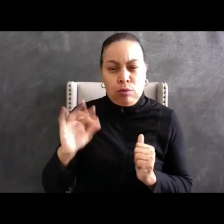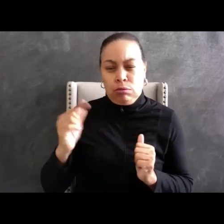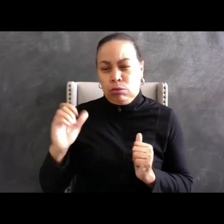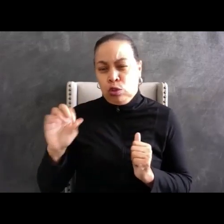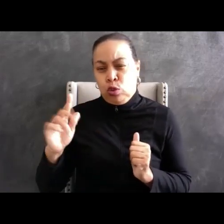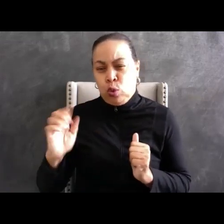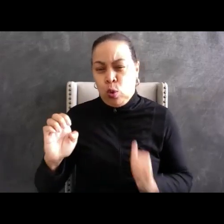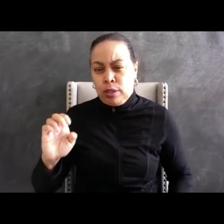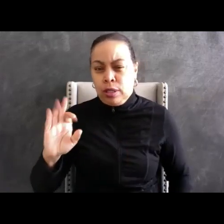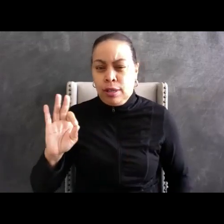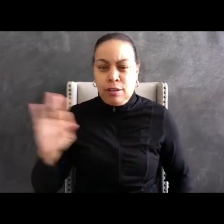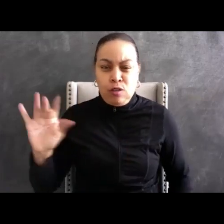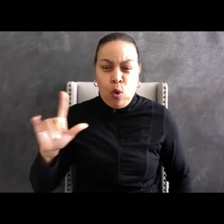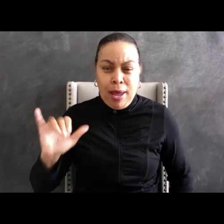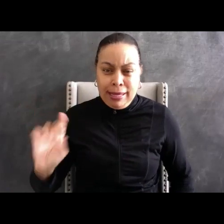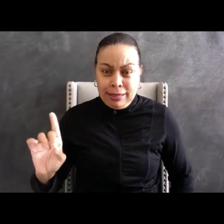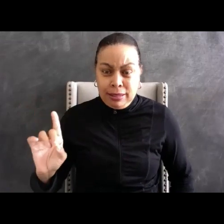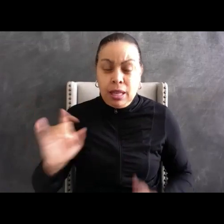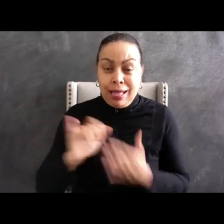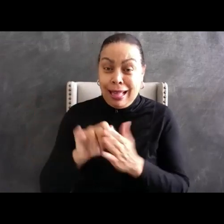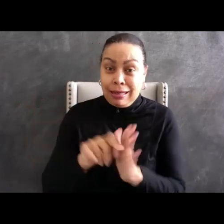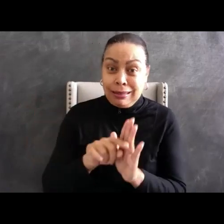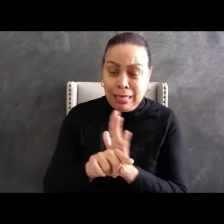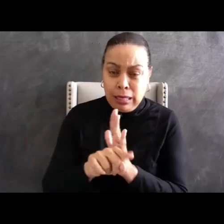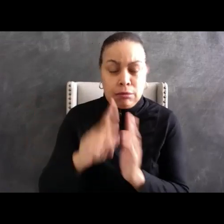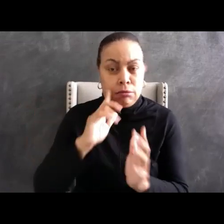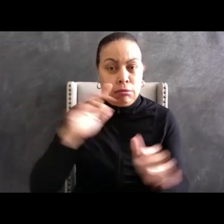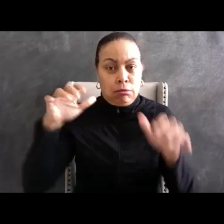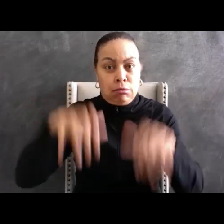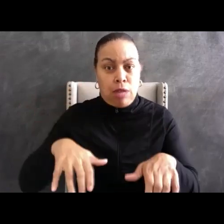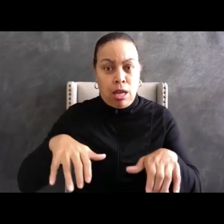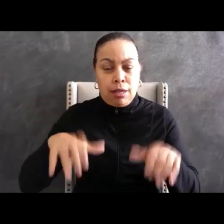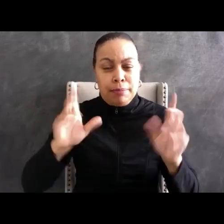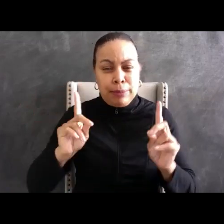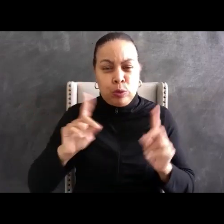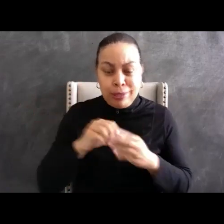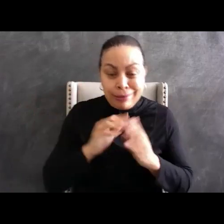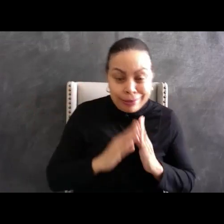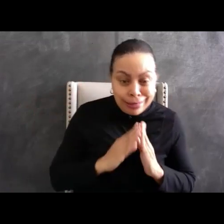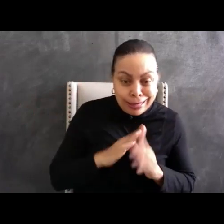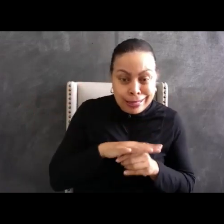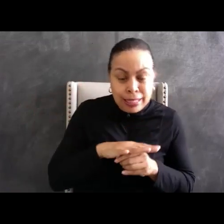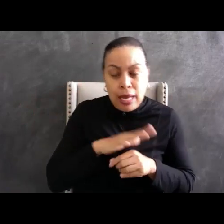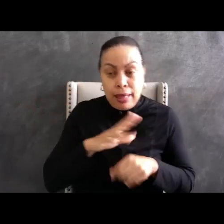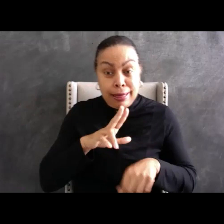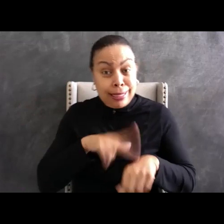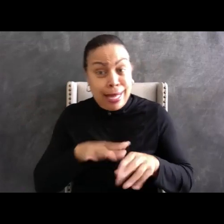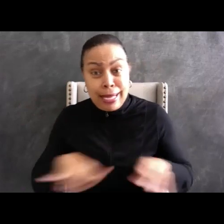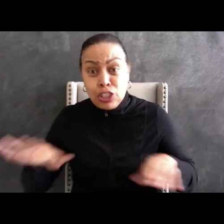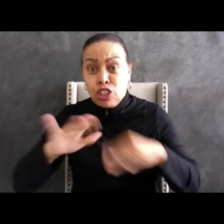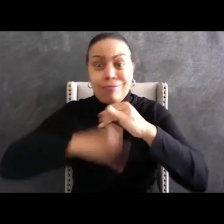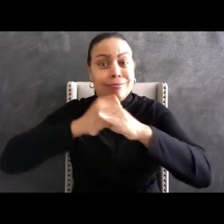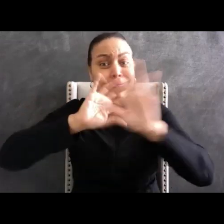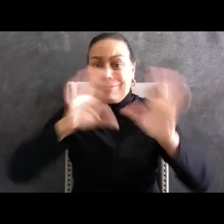law enforcement raised their eyebrows after watching the video. Now